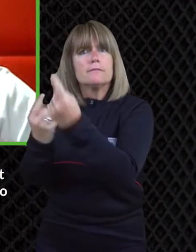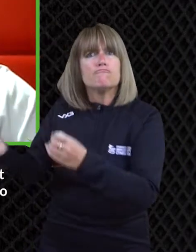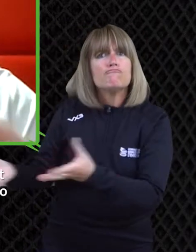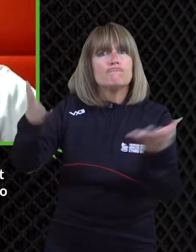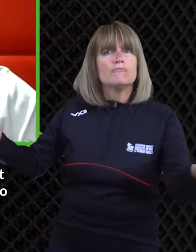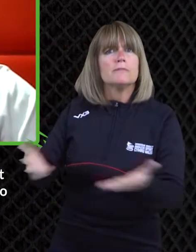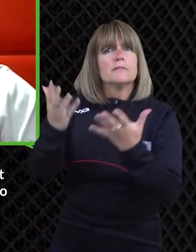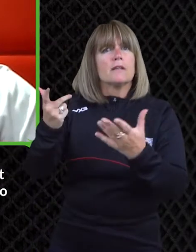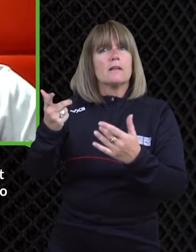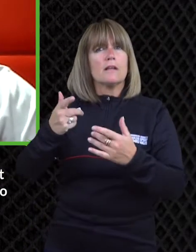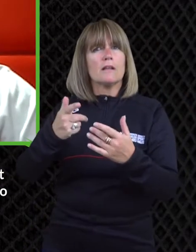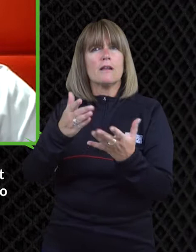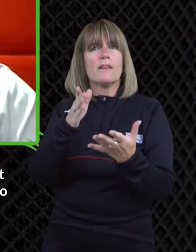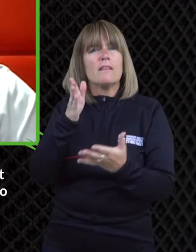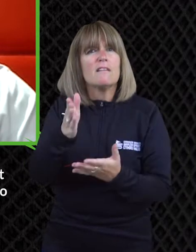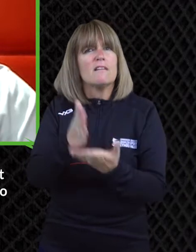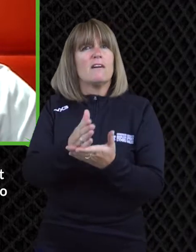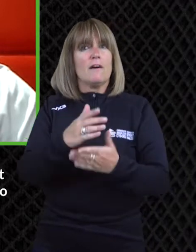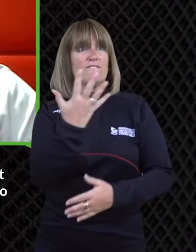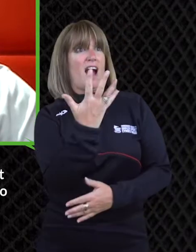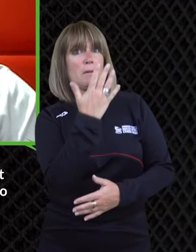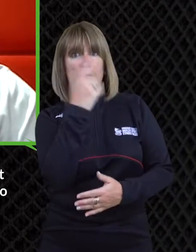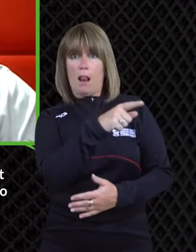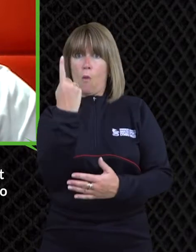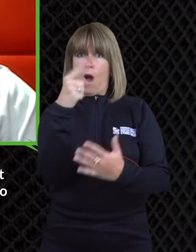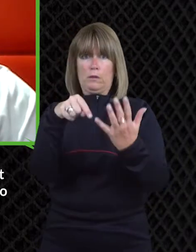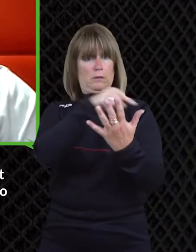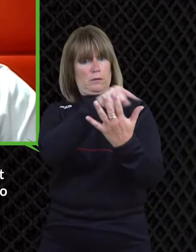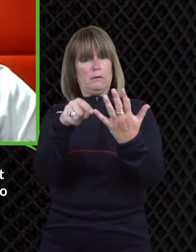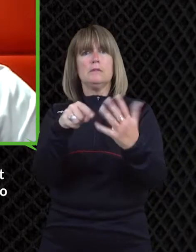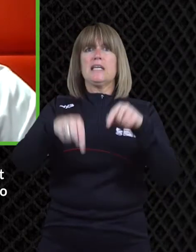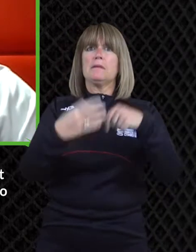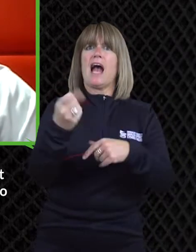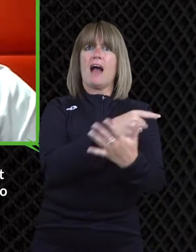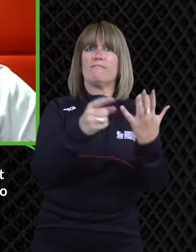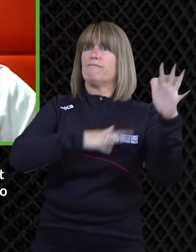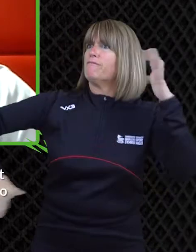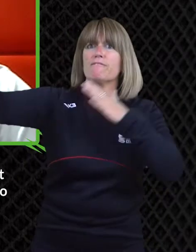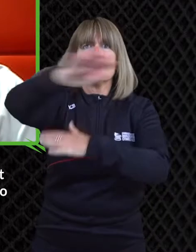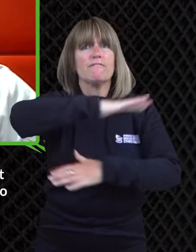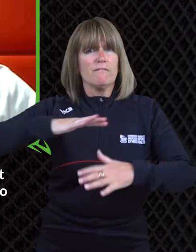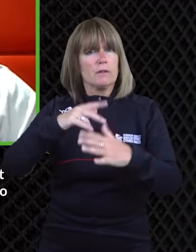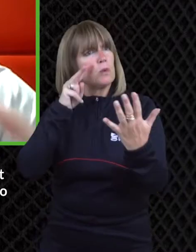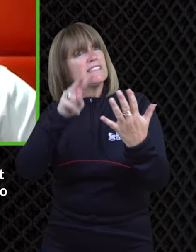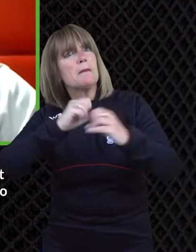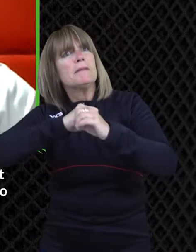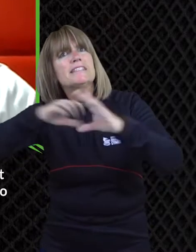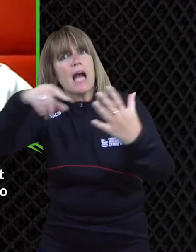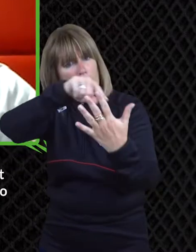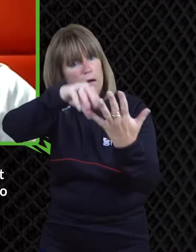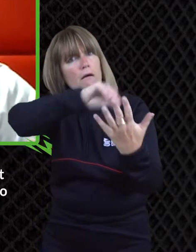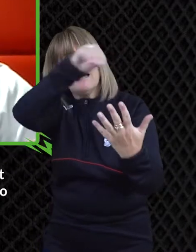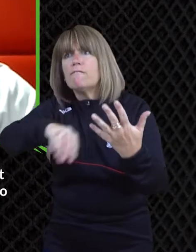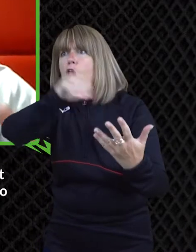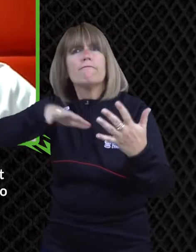to get them on the air because you know i i think the the status that one in five people are disabled and we want to see